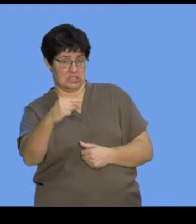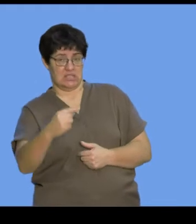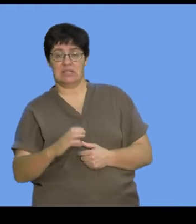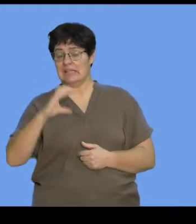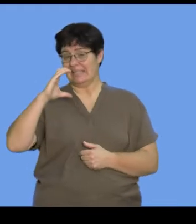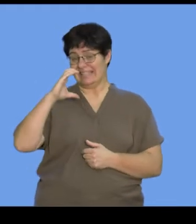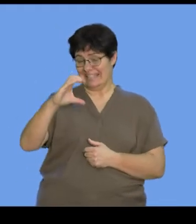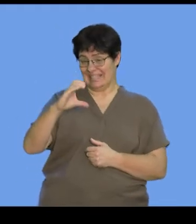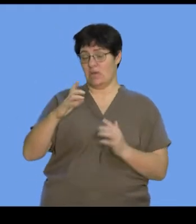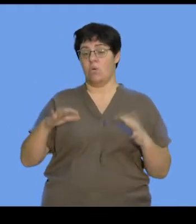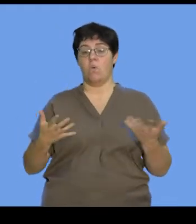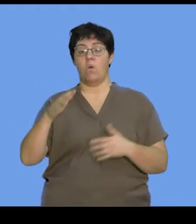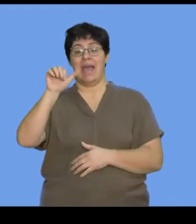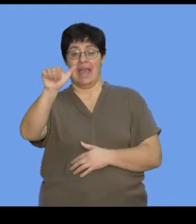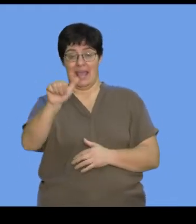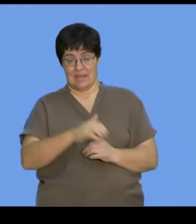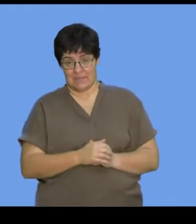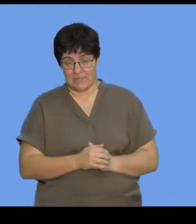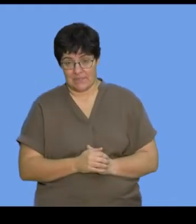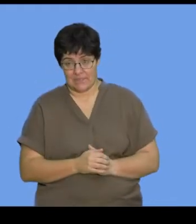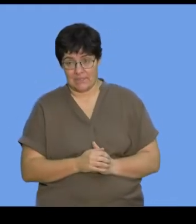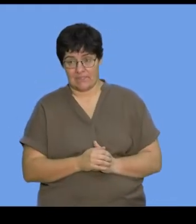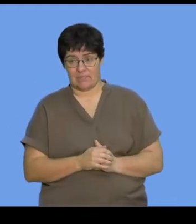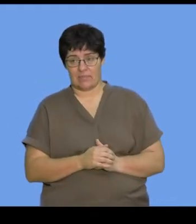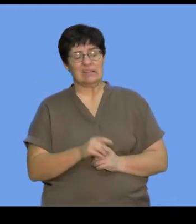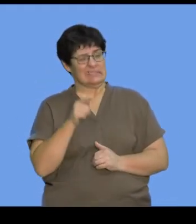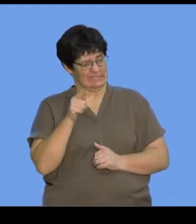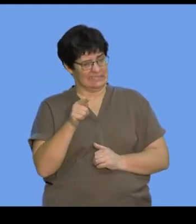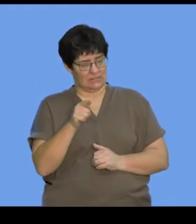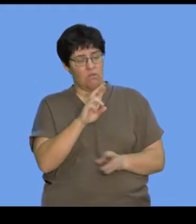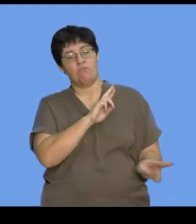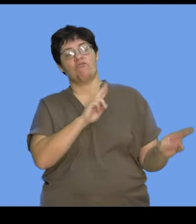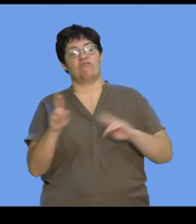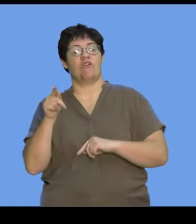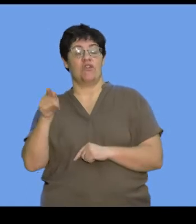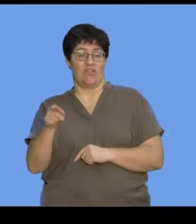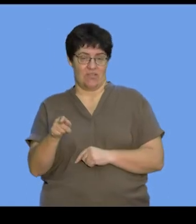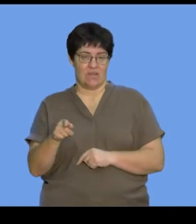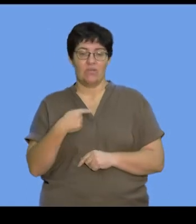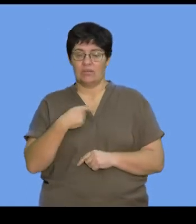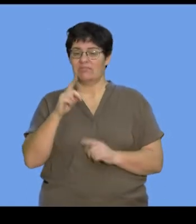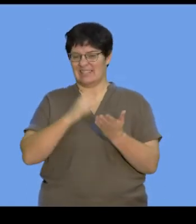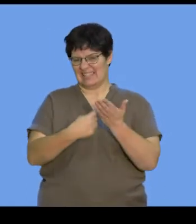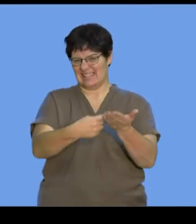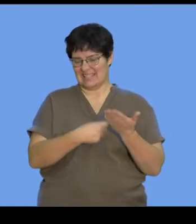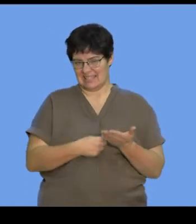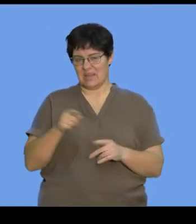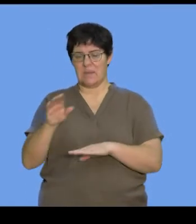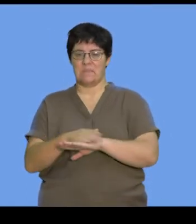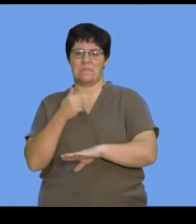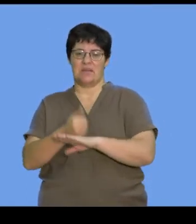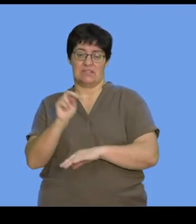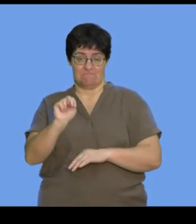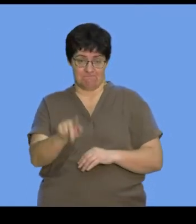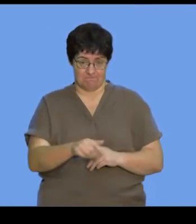a C, or even an A. So, that's essentially what we refer to as when we talk about the nitrogen